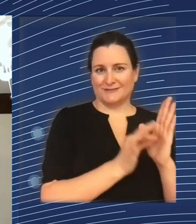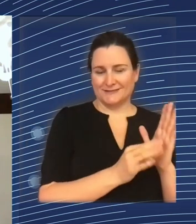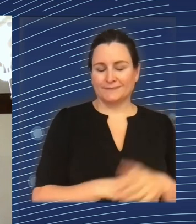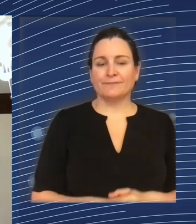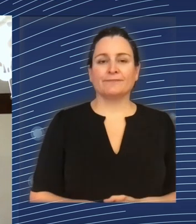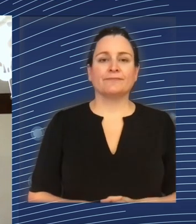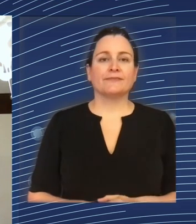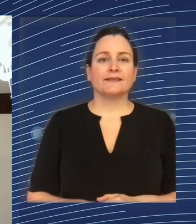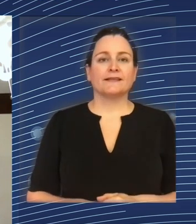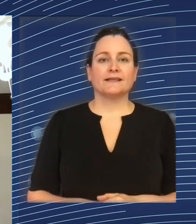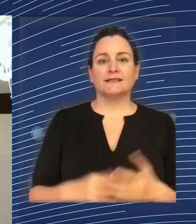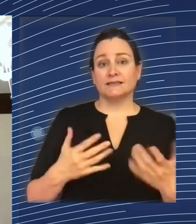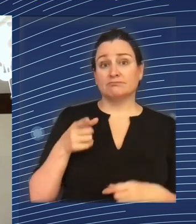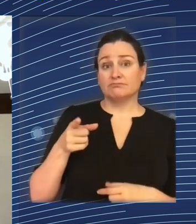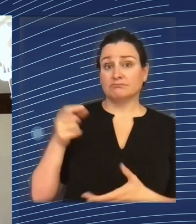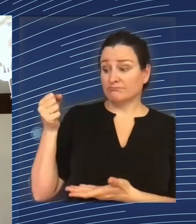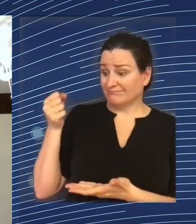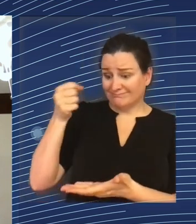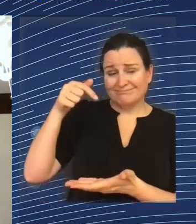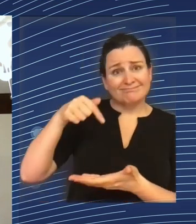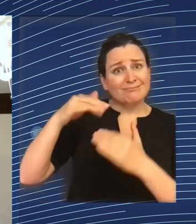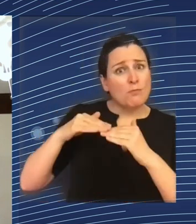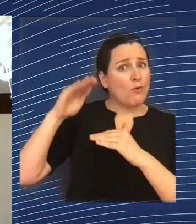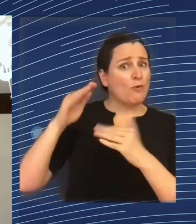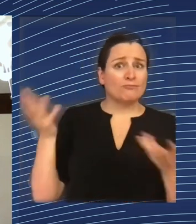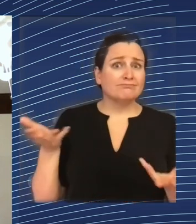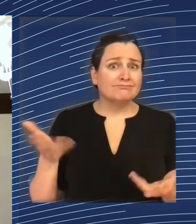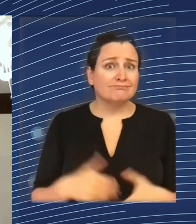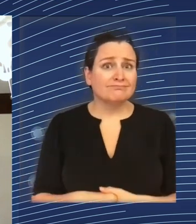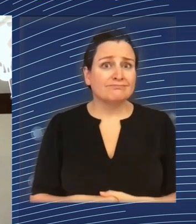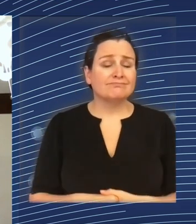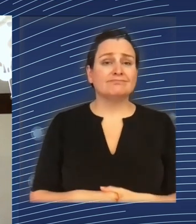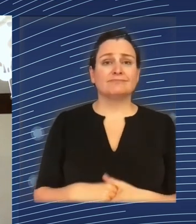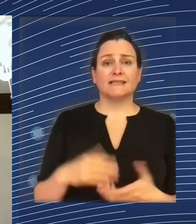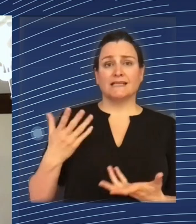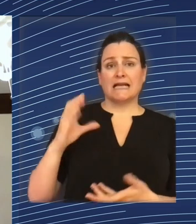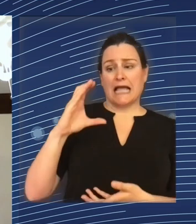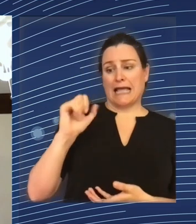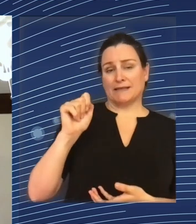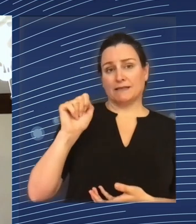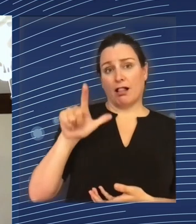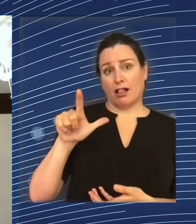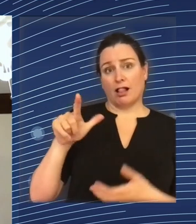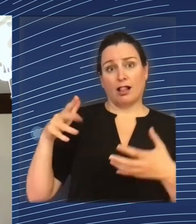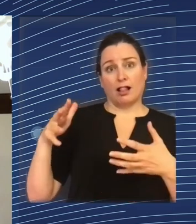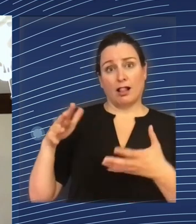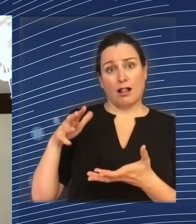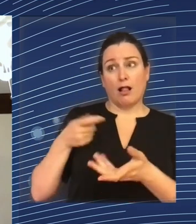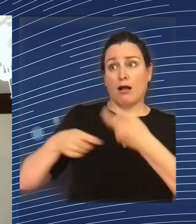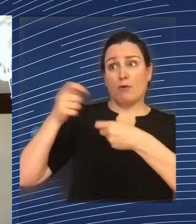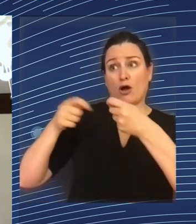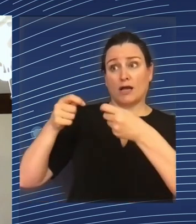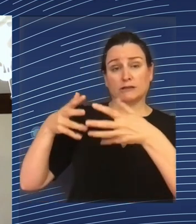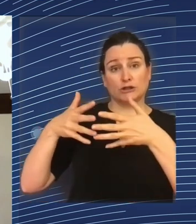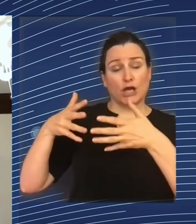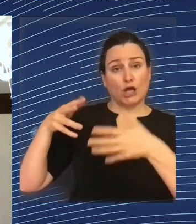more of this sort of funding, is capital markets union super boring, super technical, extremely important, but just doesn't have the